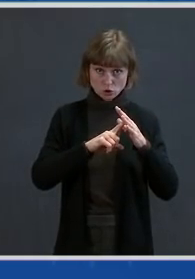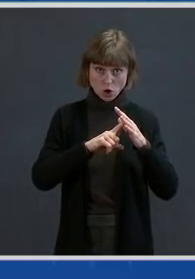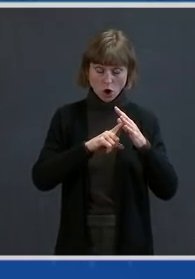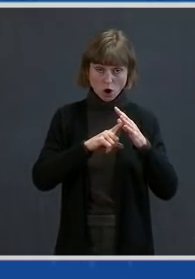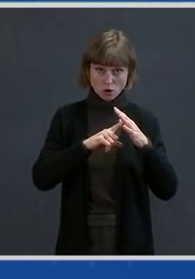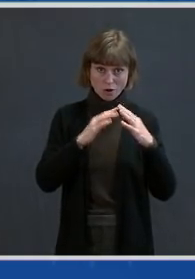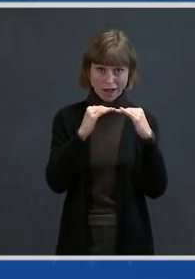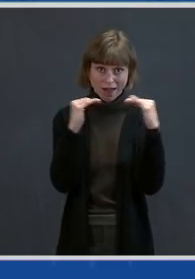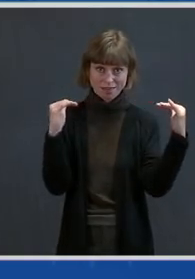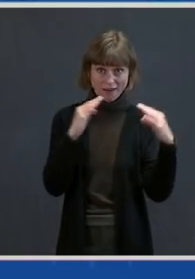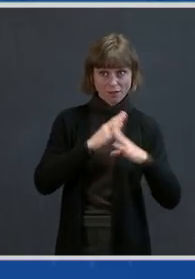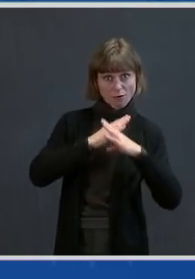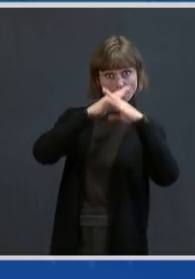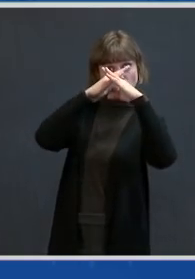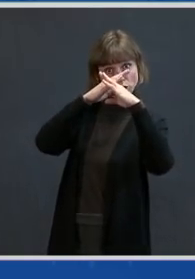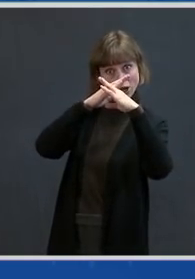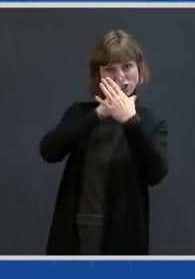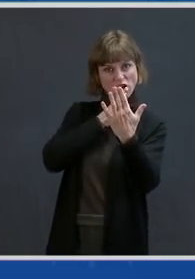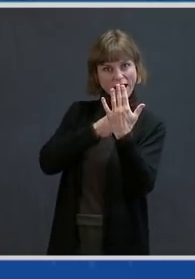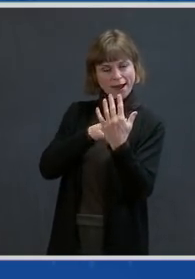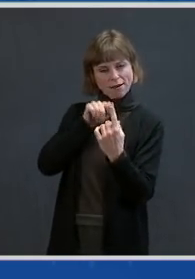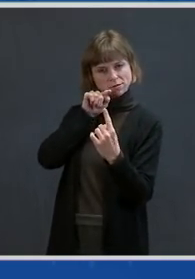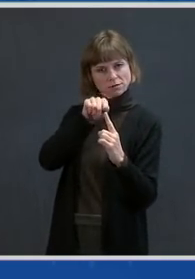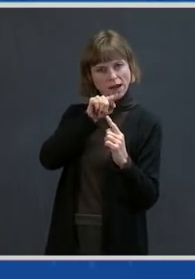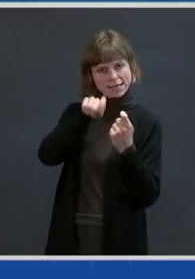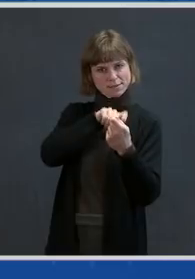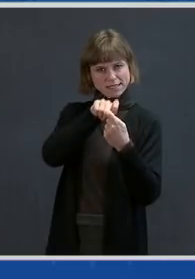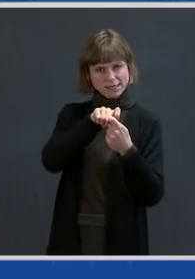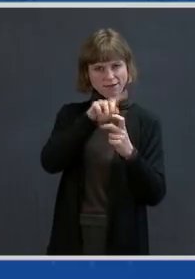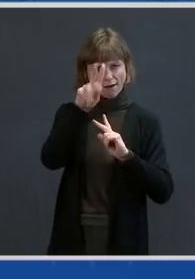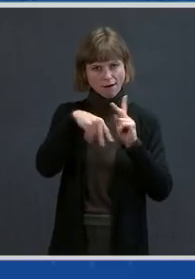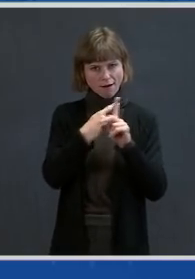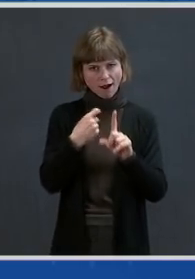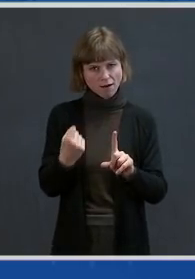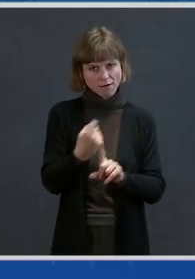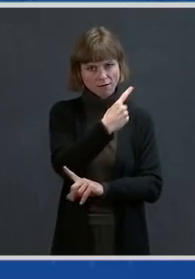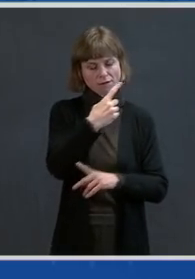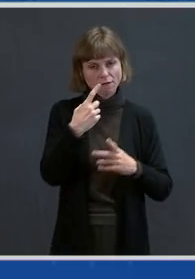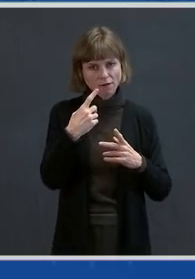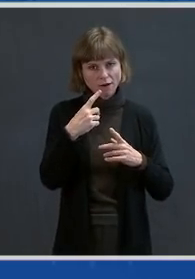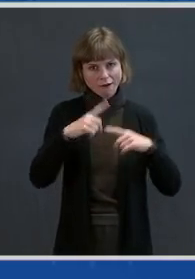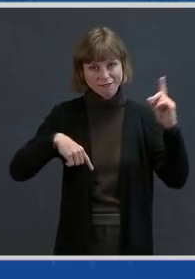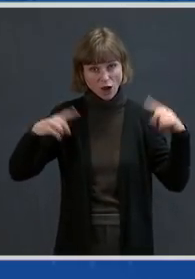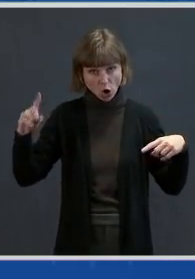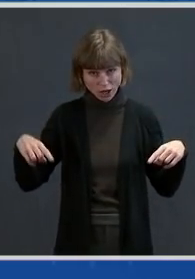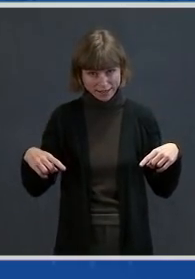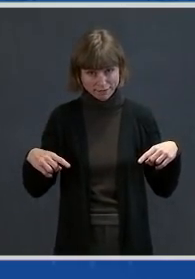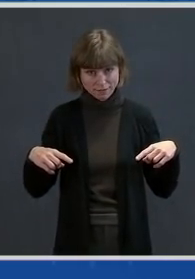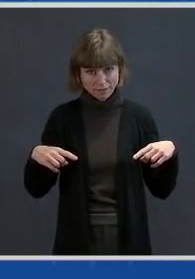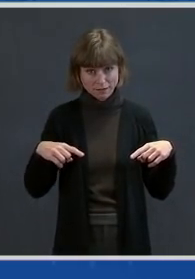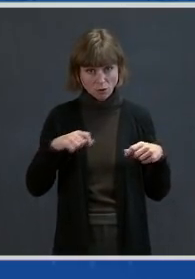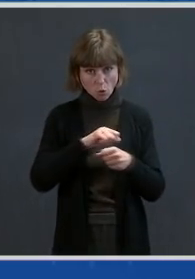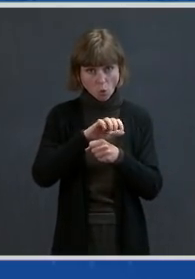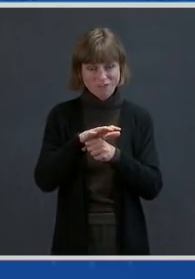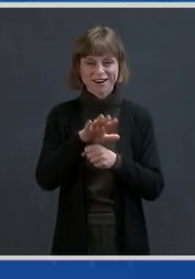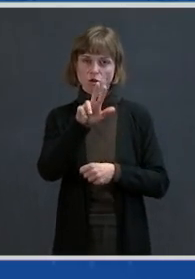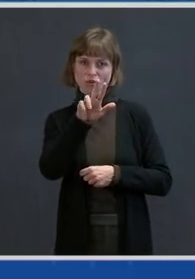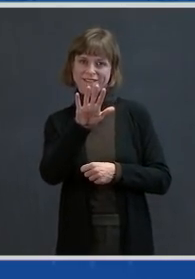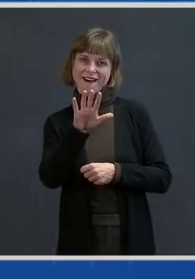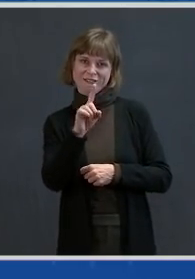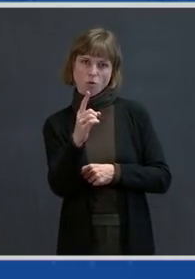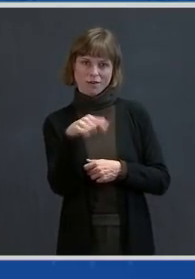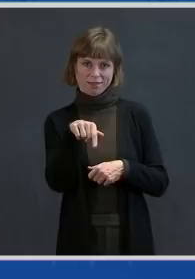against the variant in question? In this case, it's the 351. And as you can see, the first